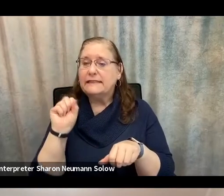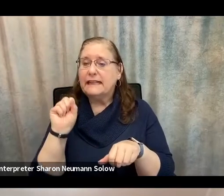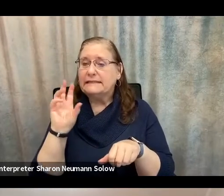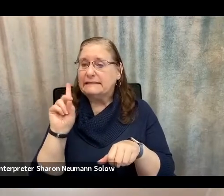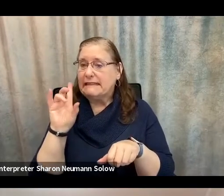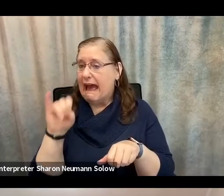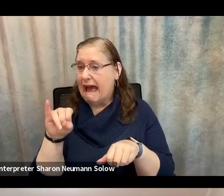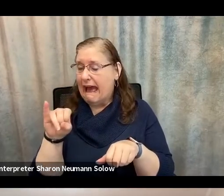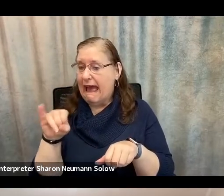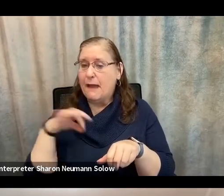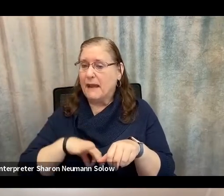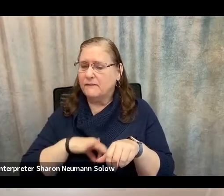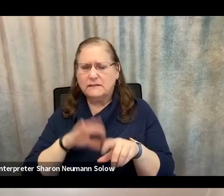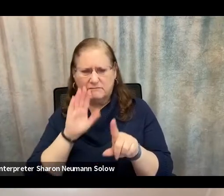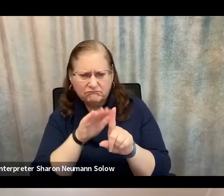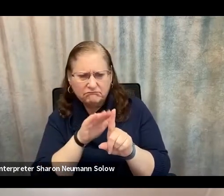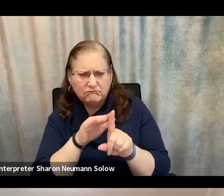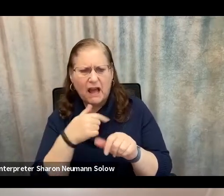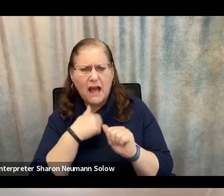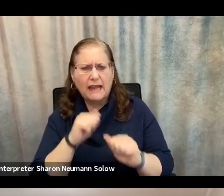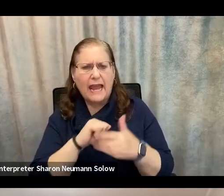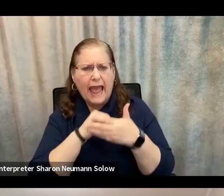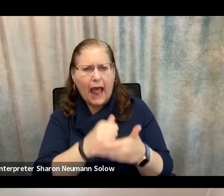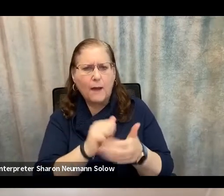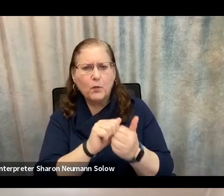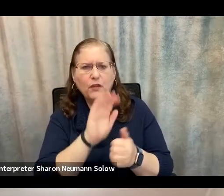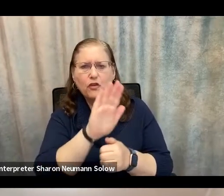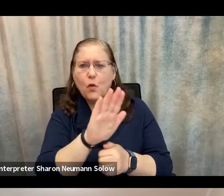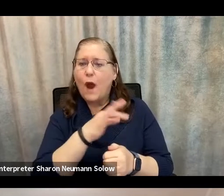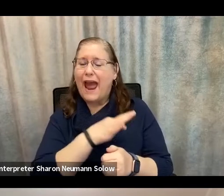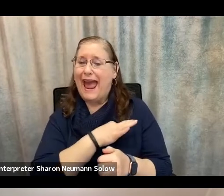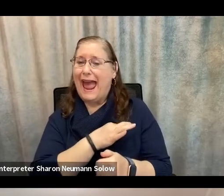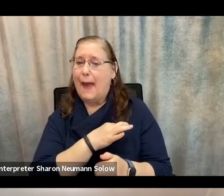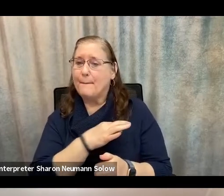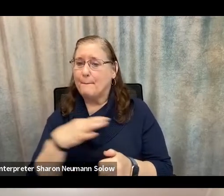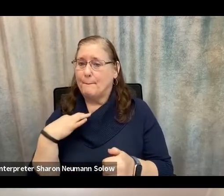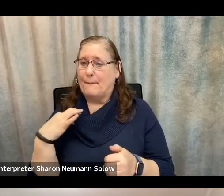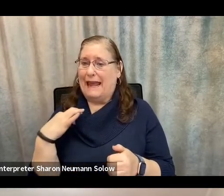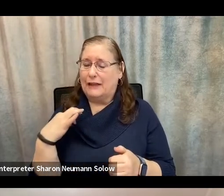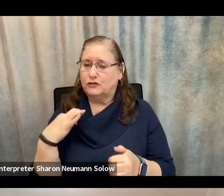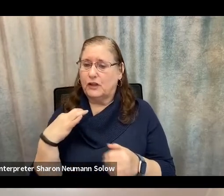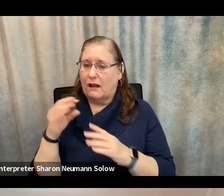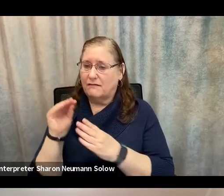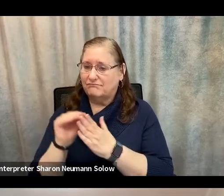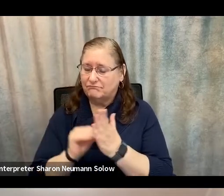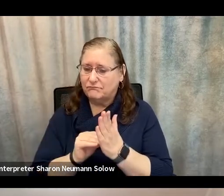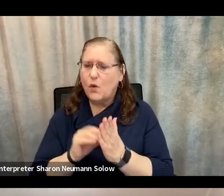and say that, hey, I can help you with your application. Or if you're already involved in the process,